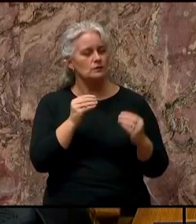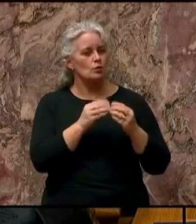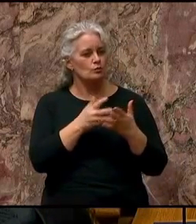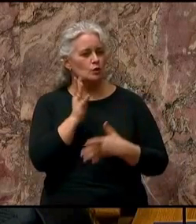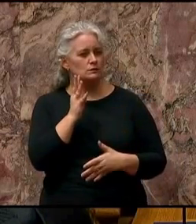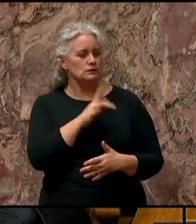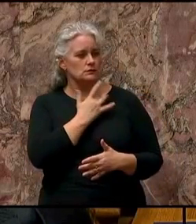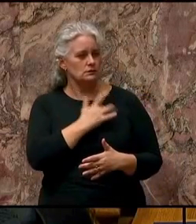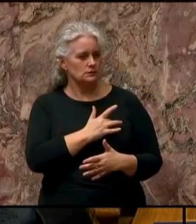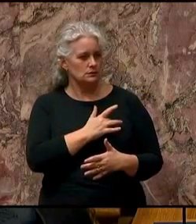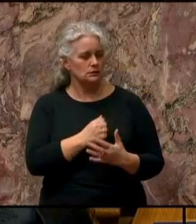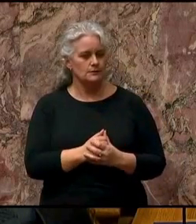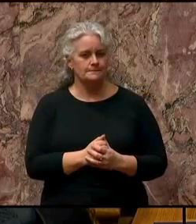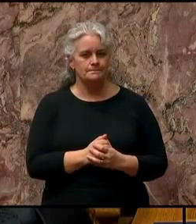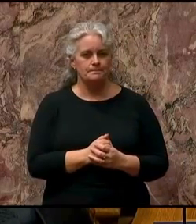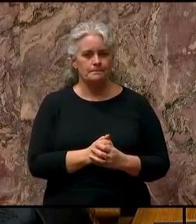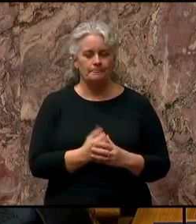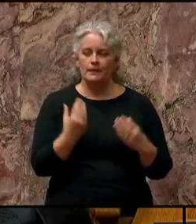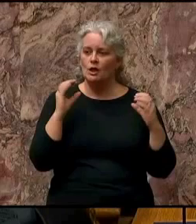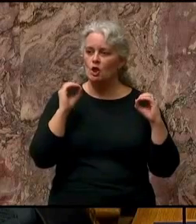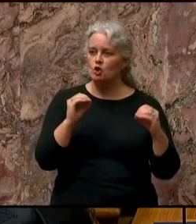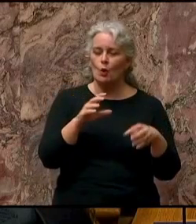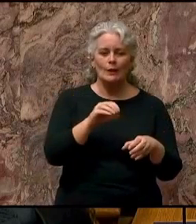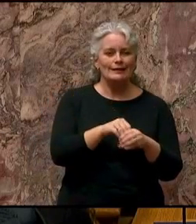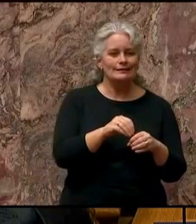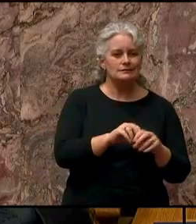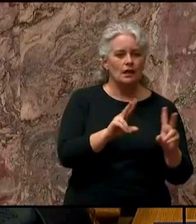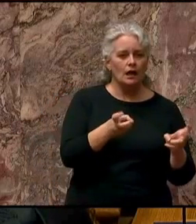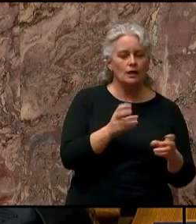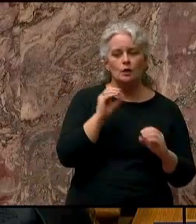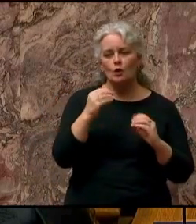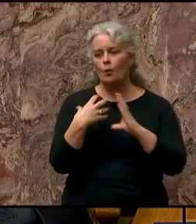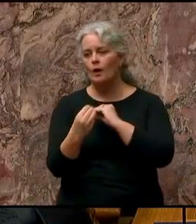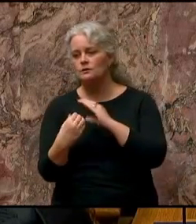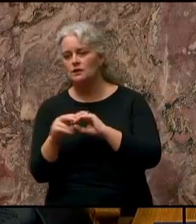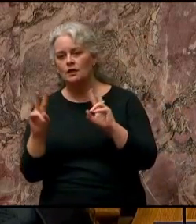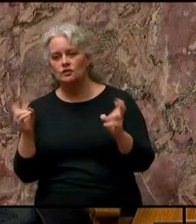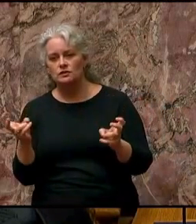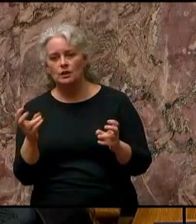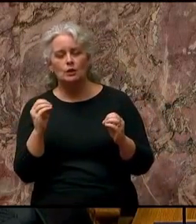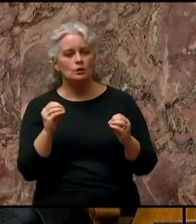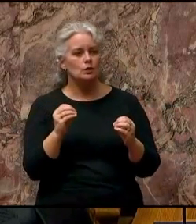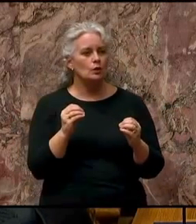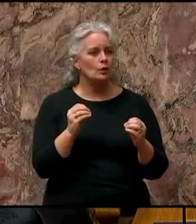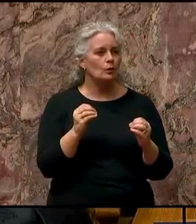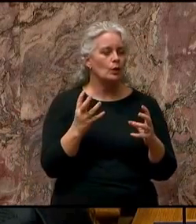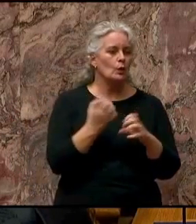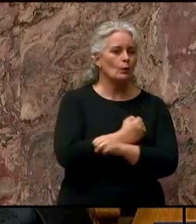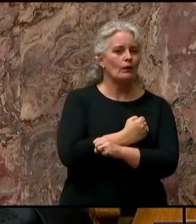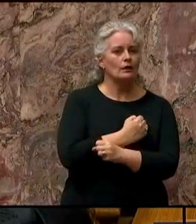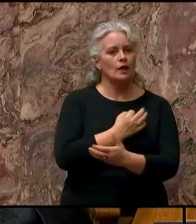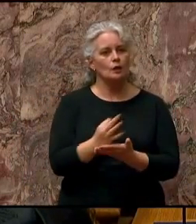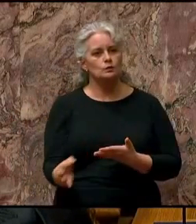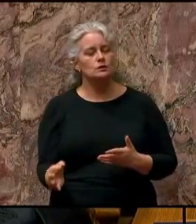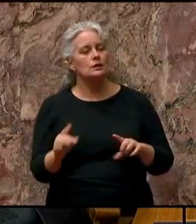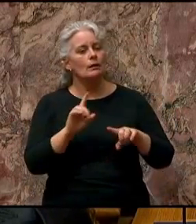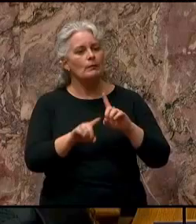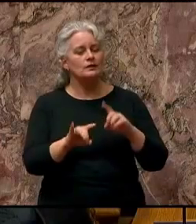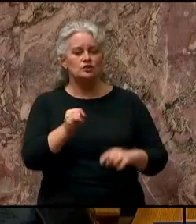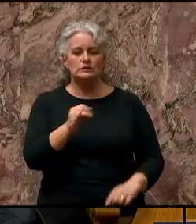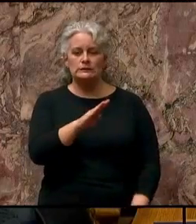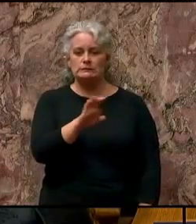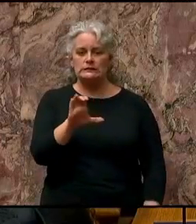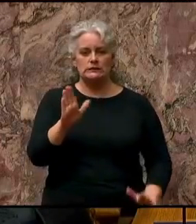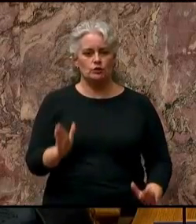One with no insiders and outsiders. With no winners and losers. Just British Columbians.